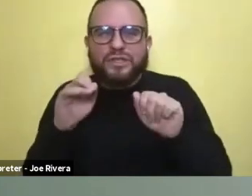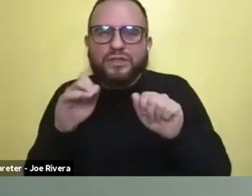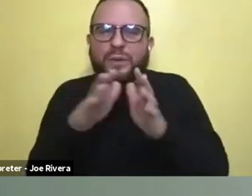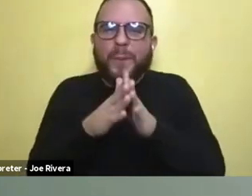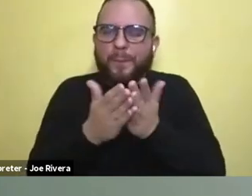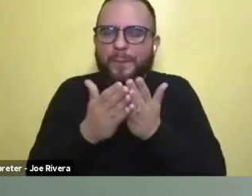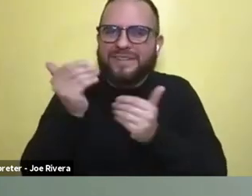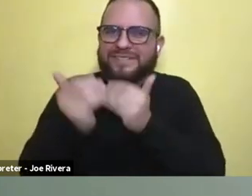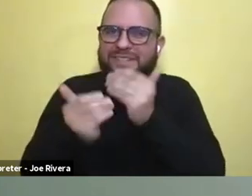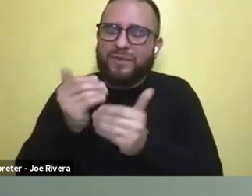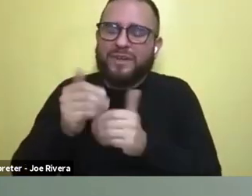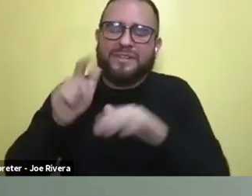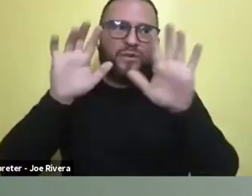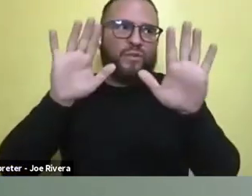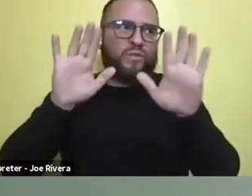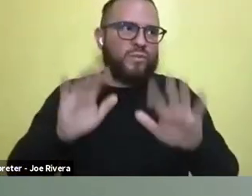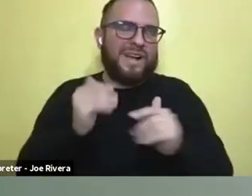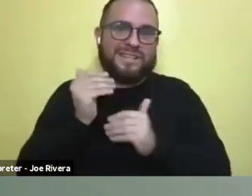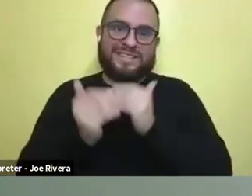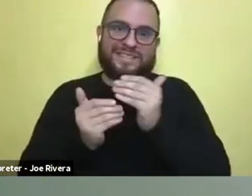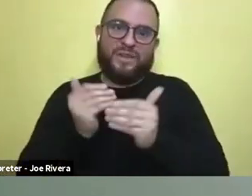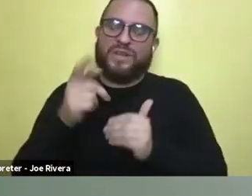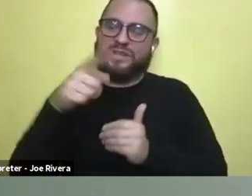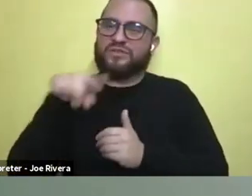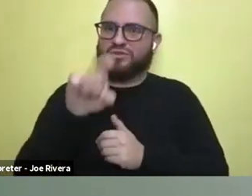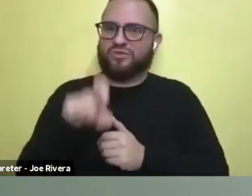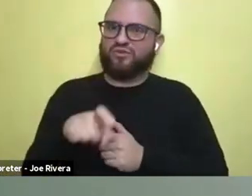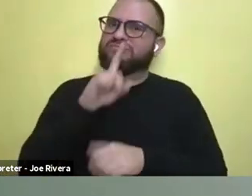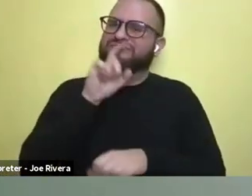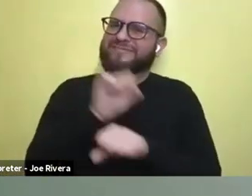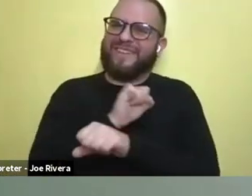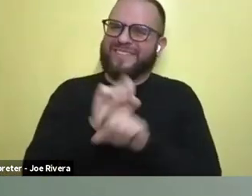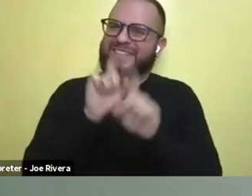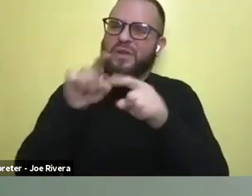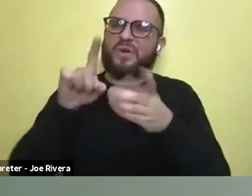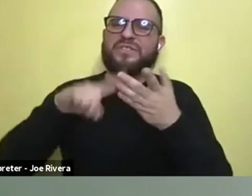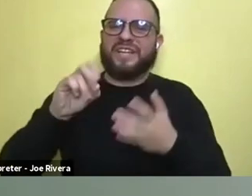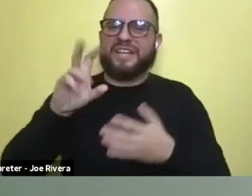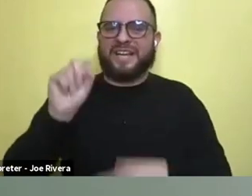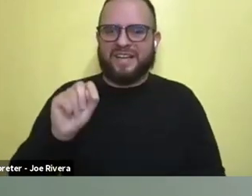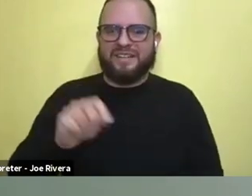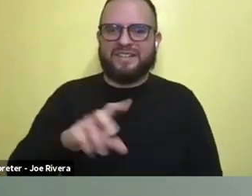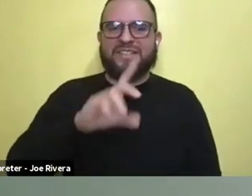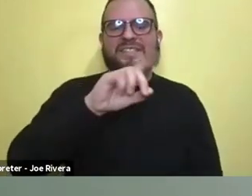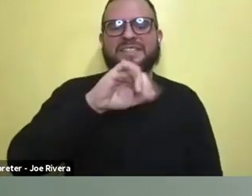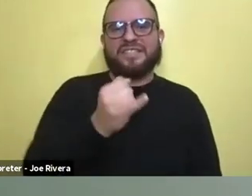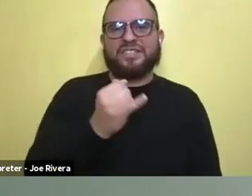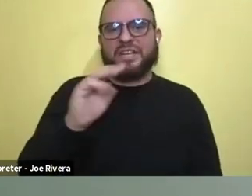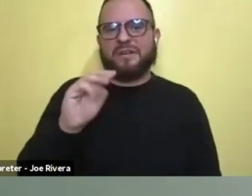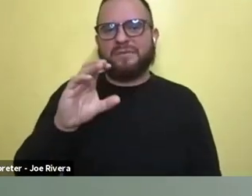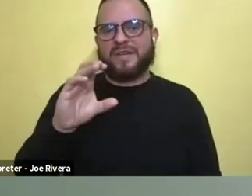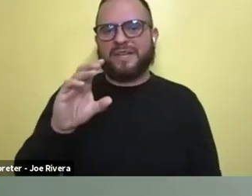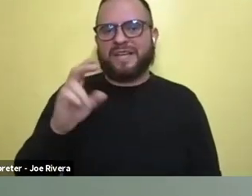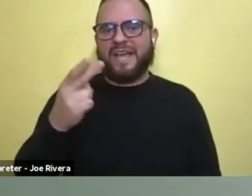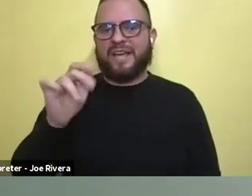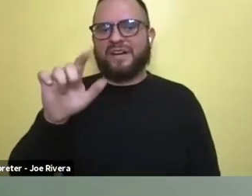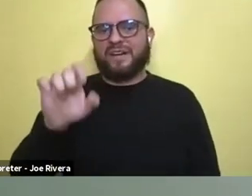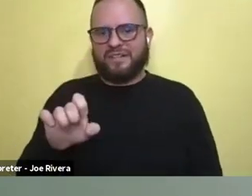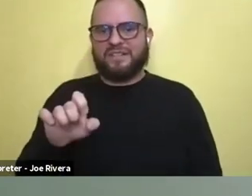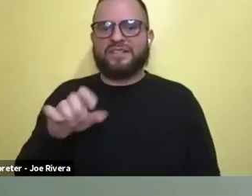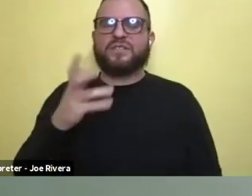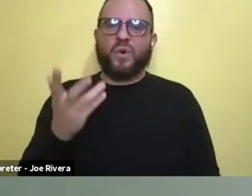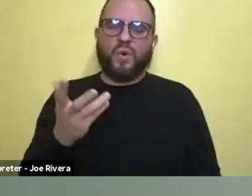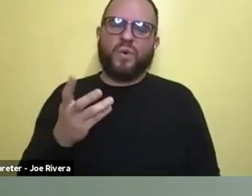is a great series. You should definitely go check it out. It's by an author named DJ McHale. So Jeff,